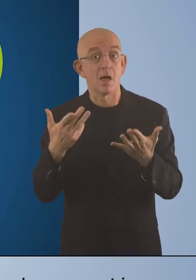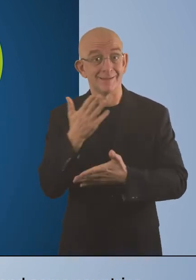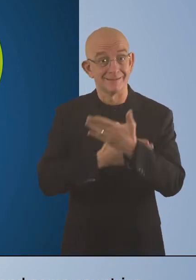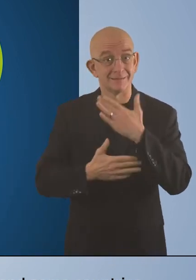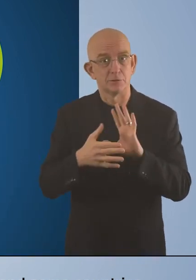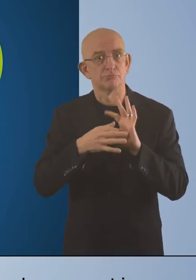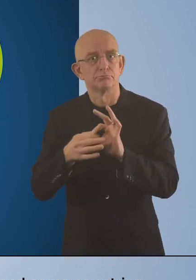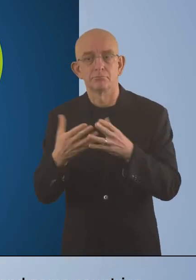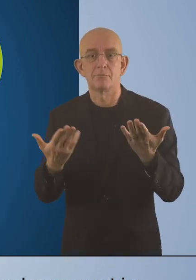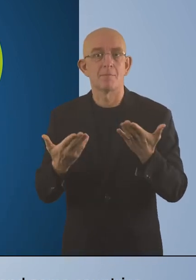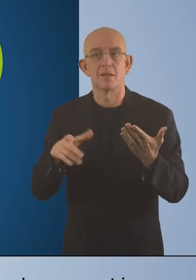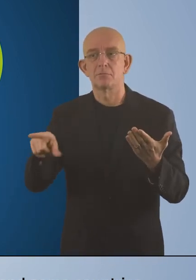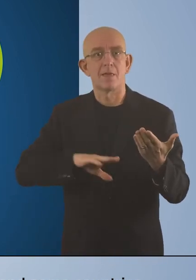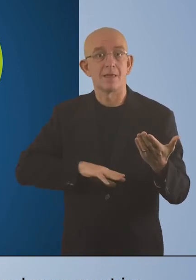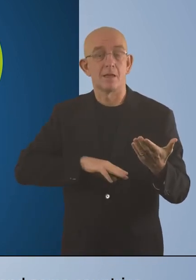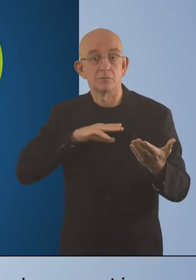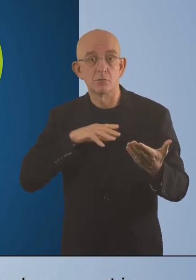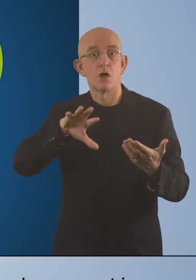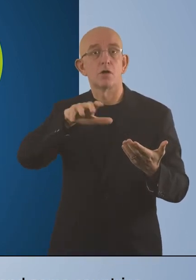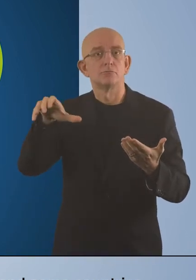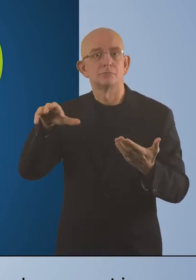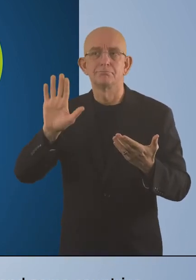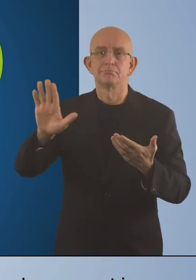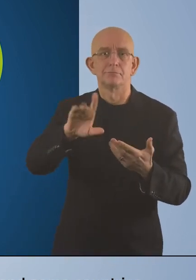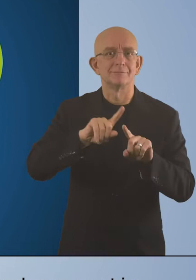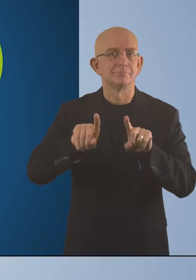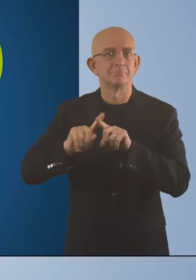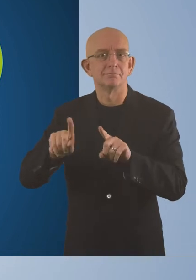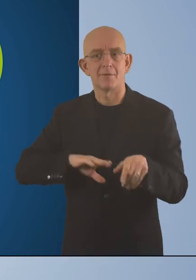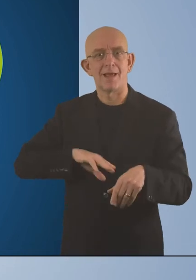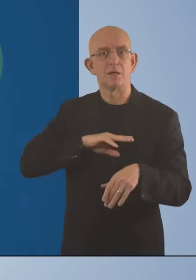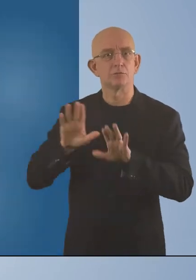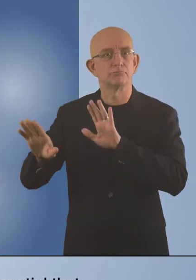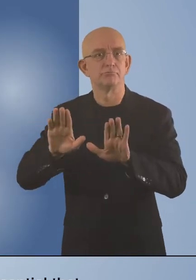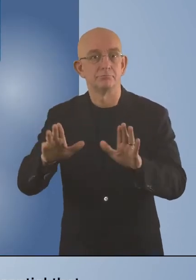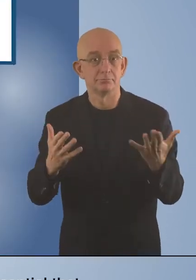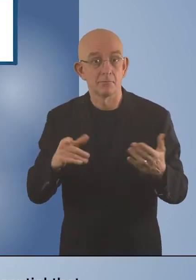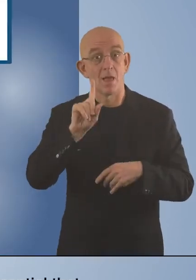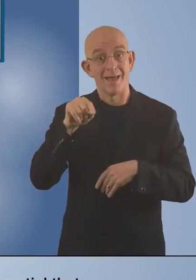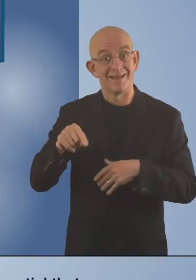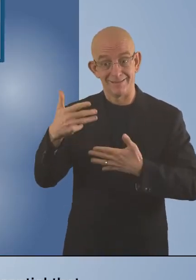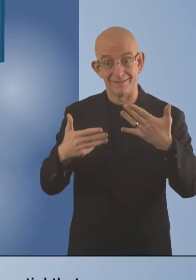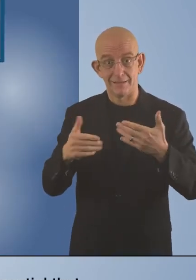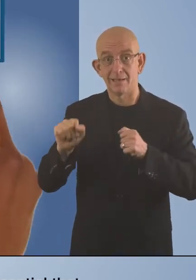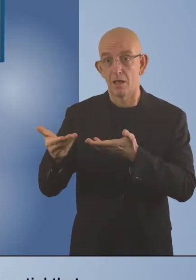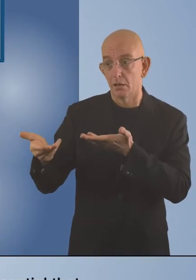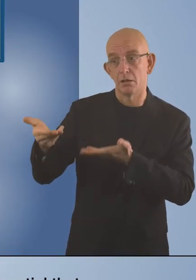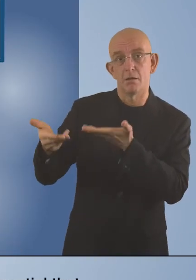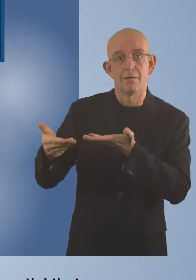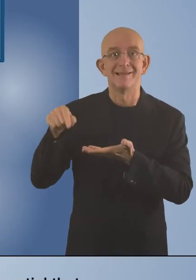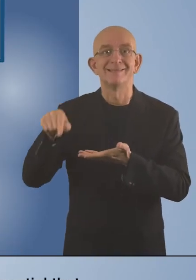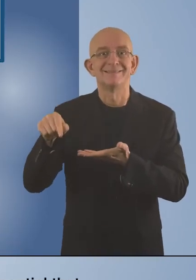is associated with age, and some countries have very young or much older populations. But, for data to be comparable,